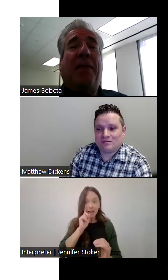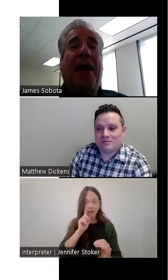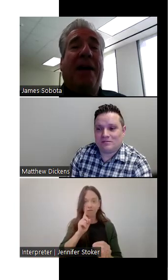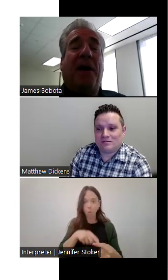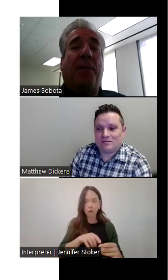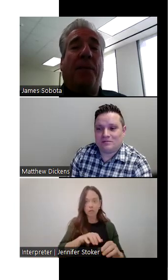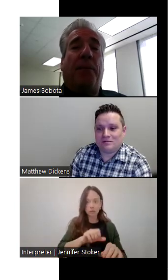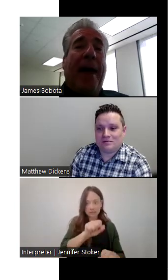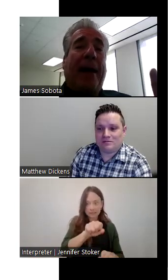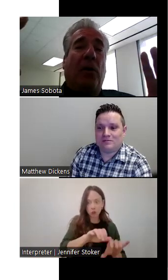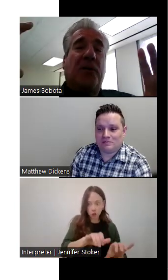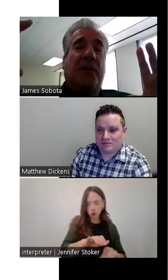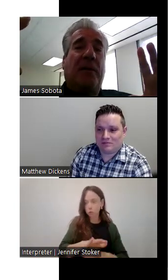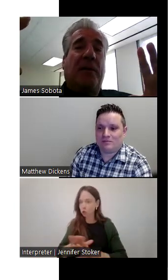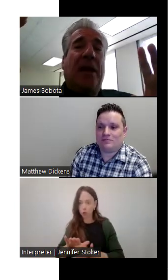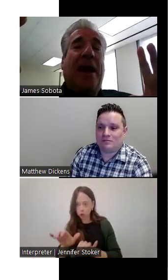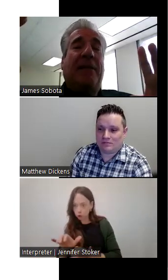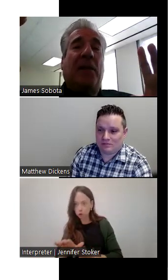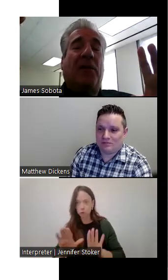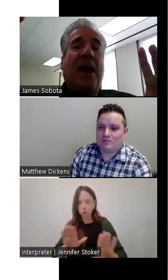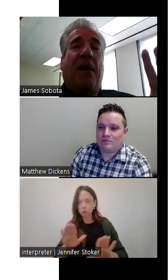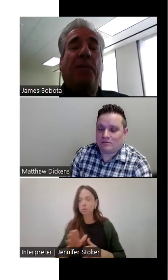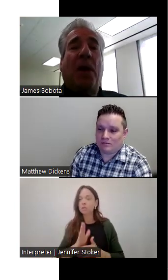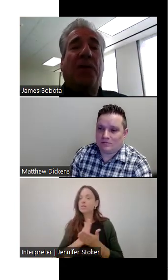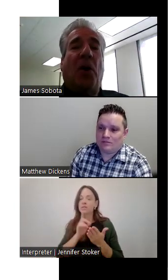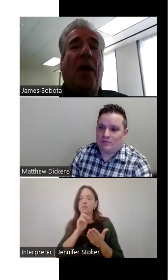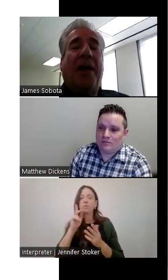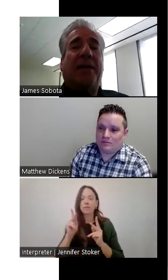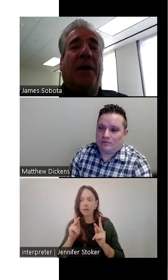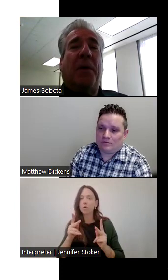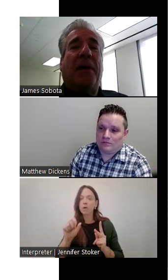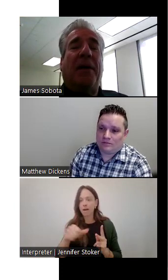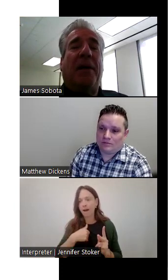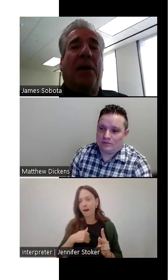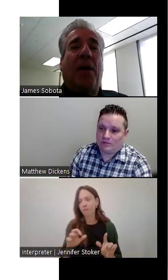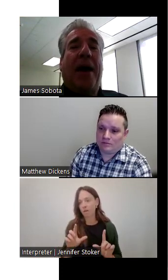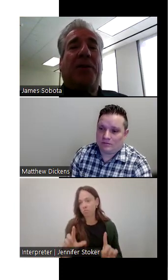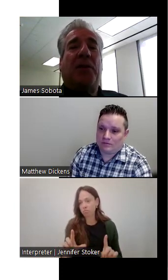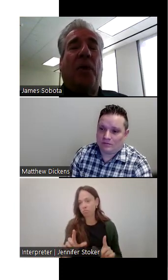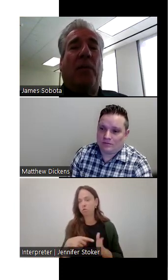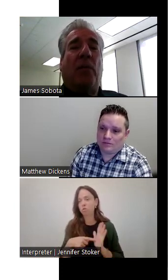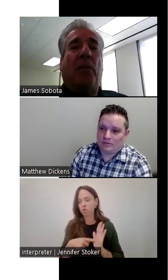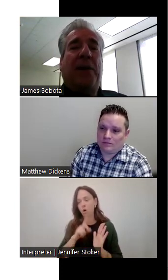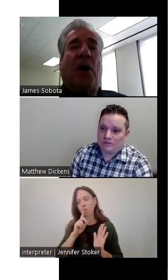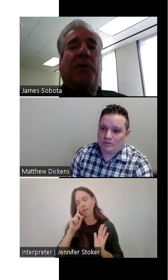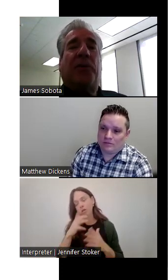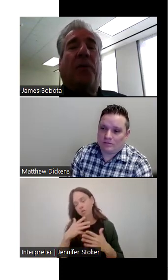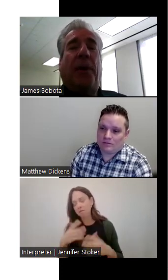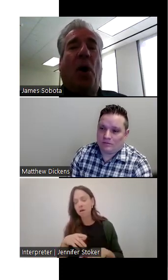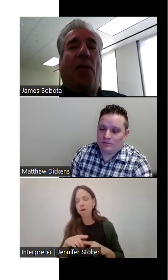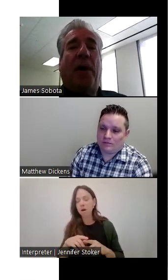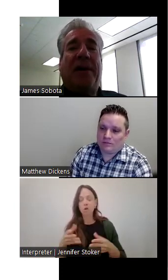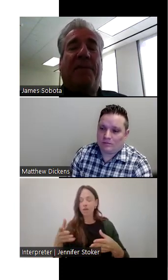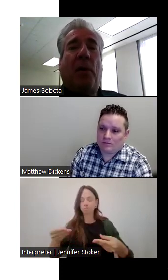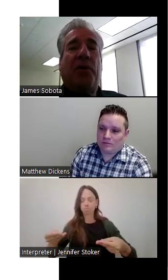people, they had the placards that indicate that they're deaf. So some of the interactions when police officers